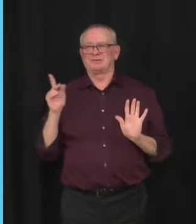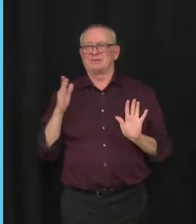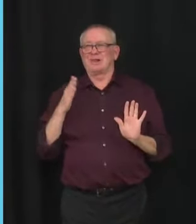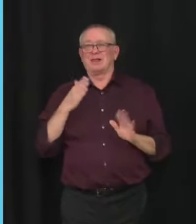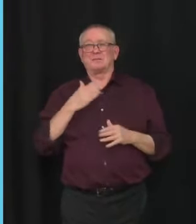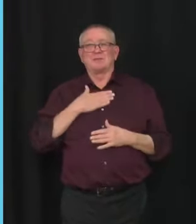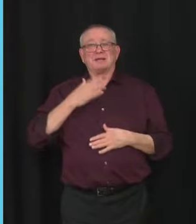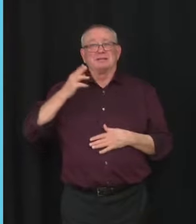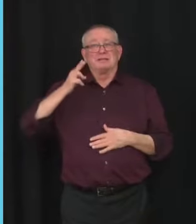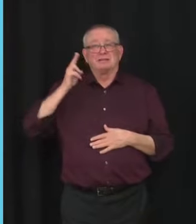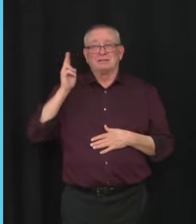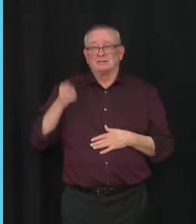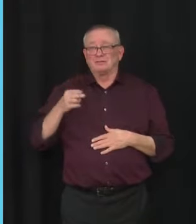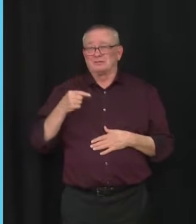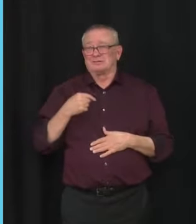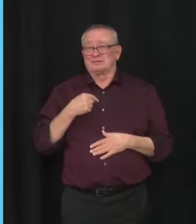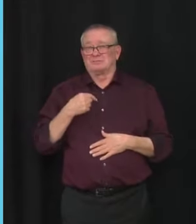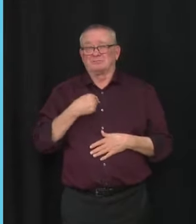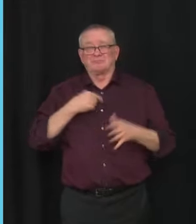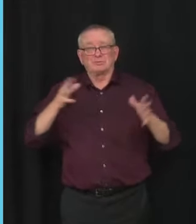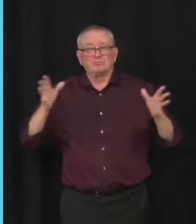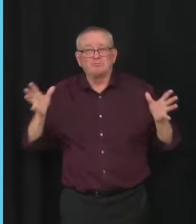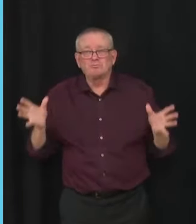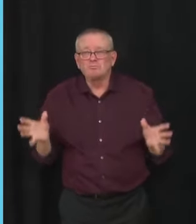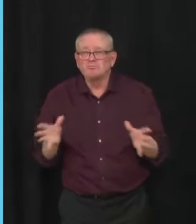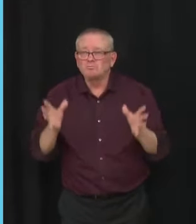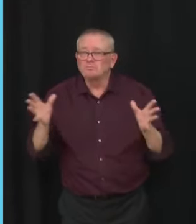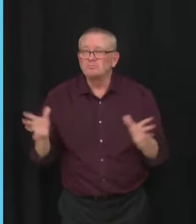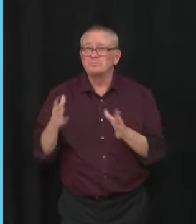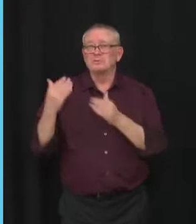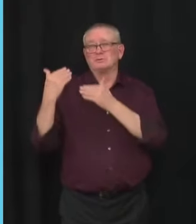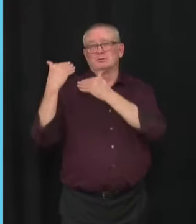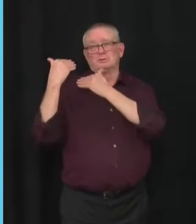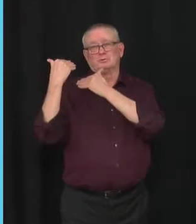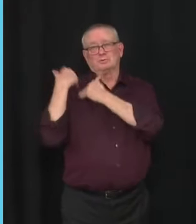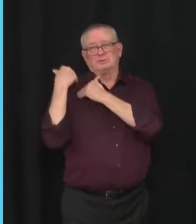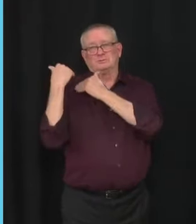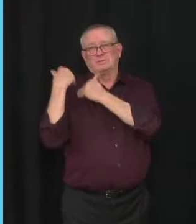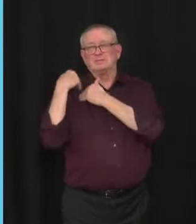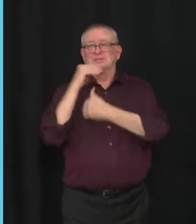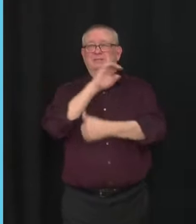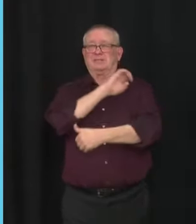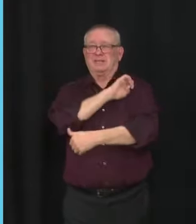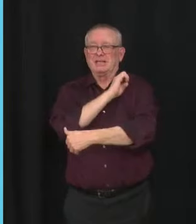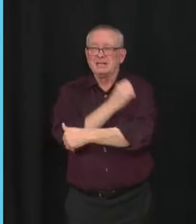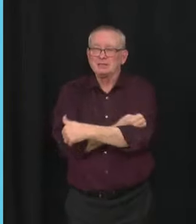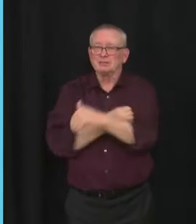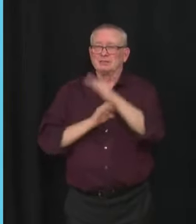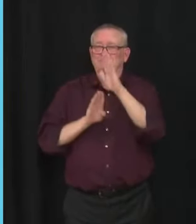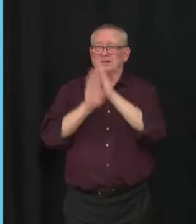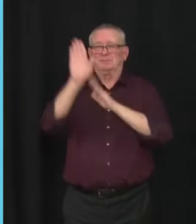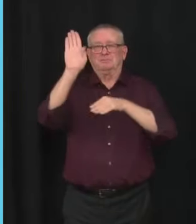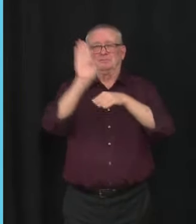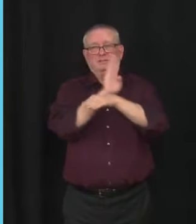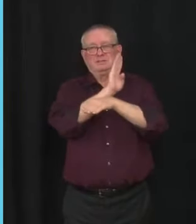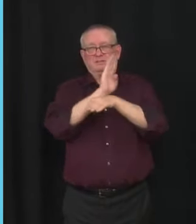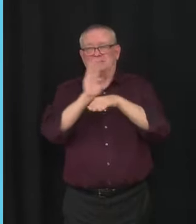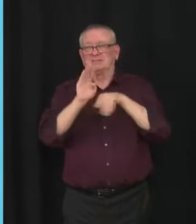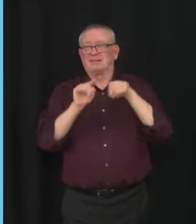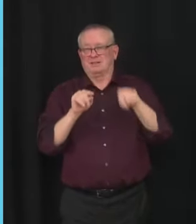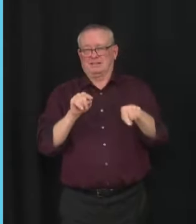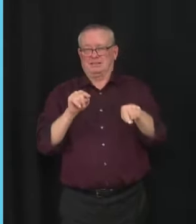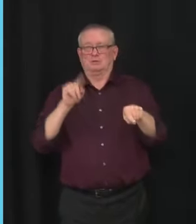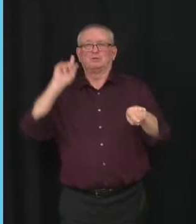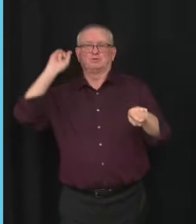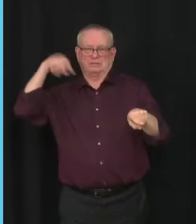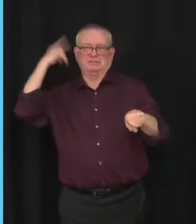responsible energy development against this kind of kookiness and hardly anything new on my part. Nor is it